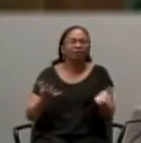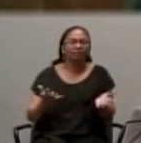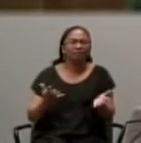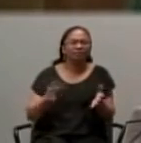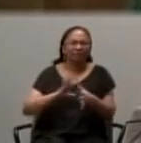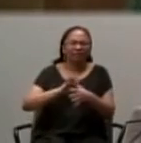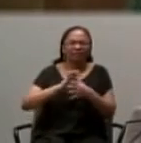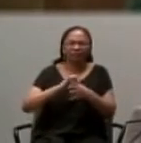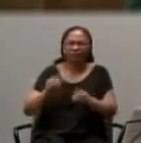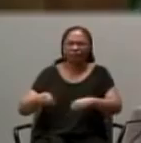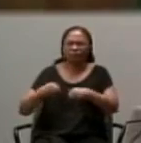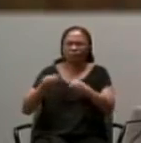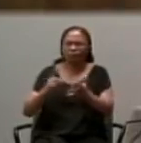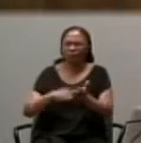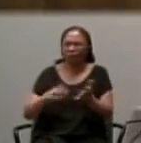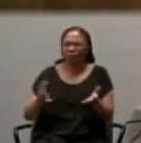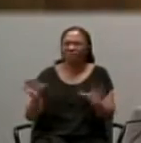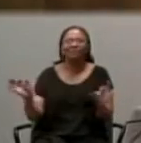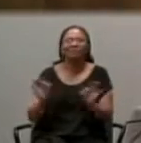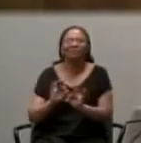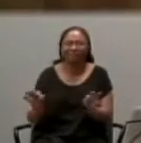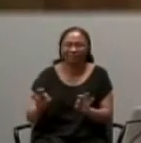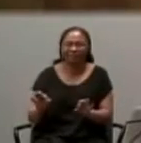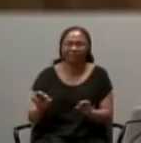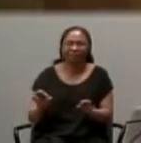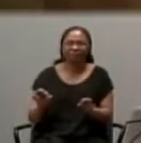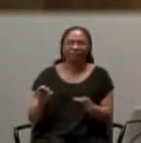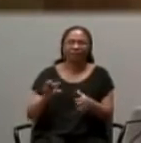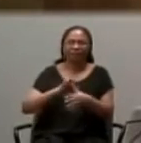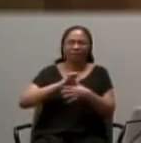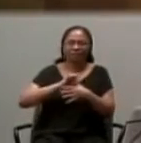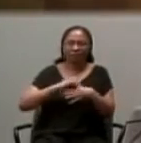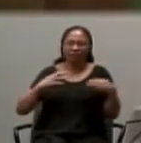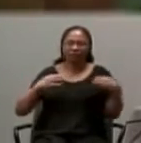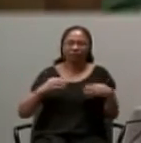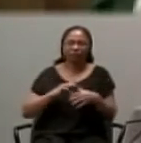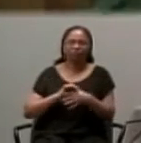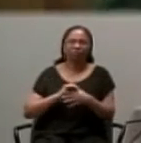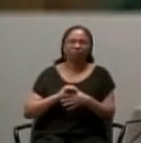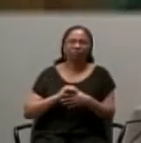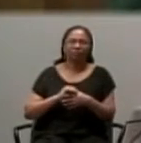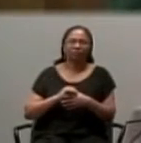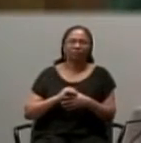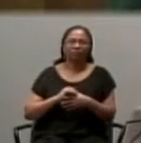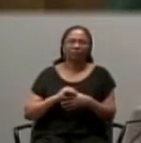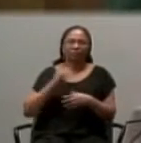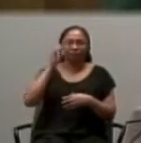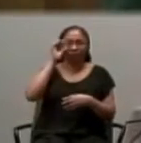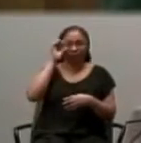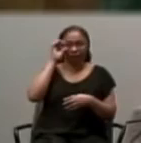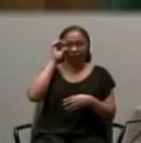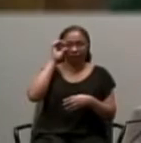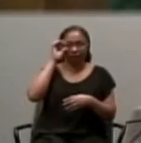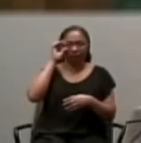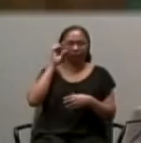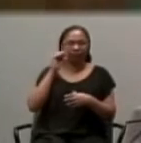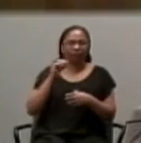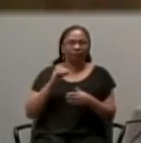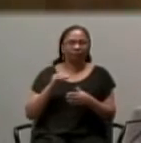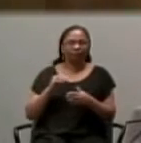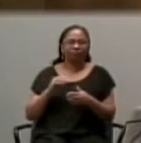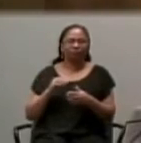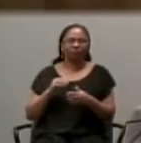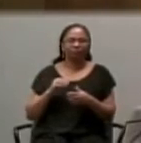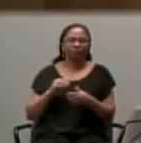to offer you except it is united with, informed by, and through